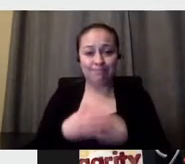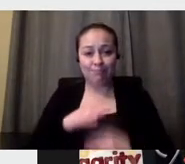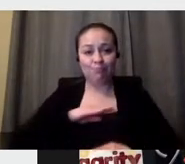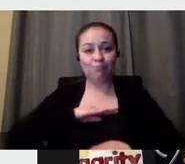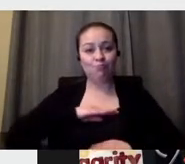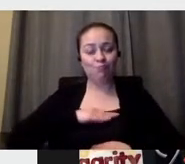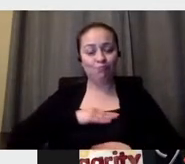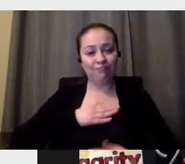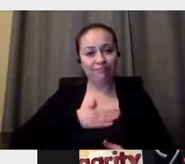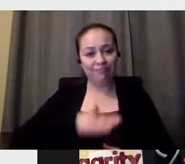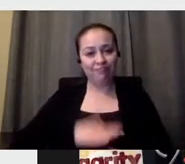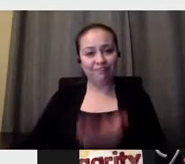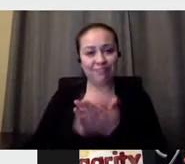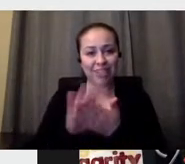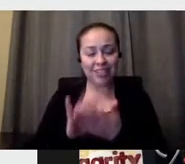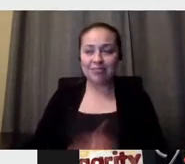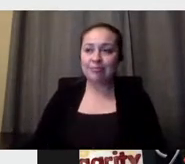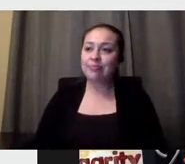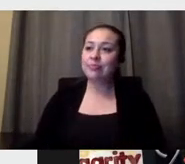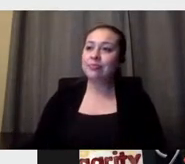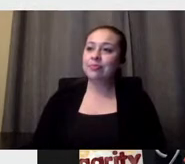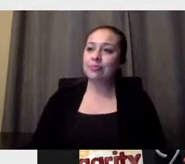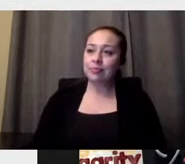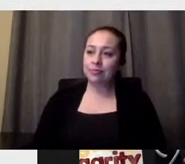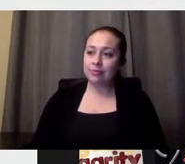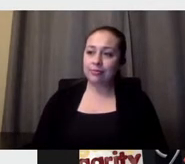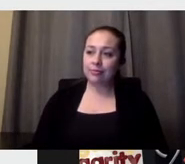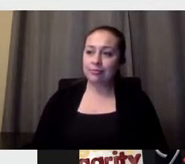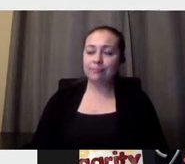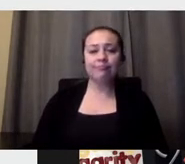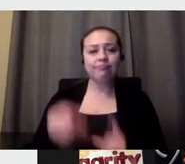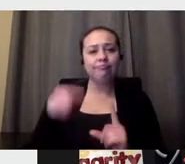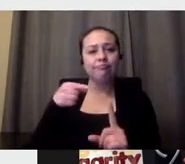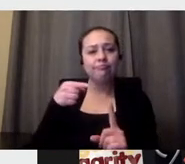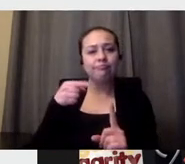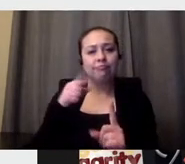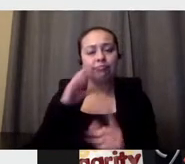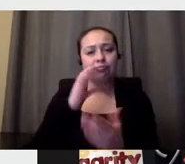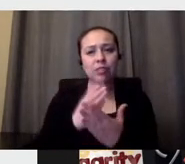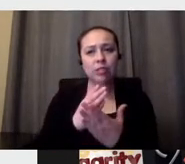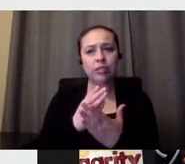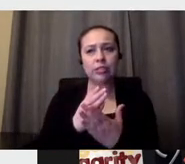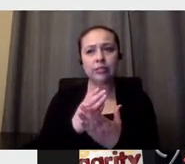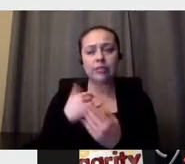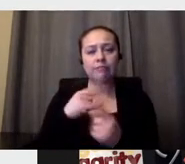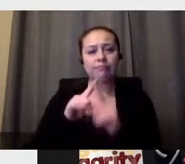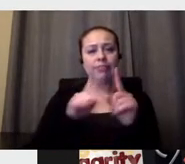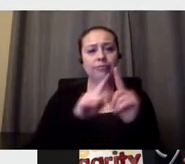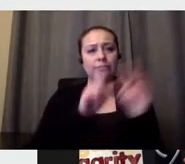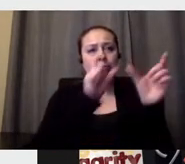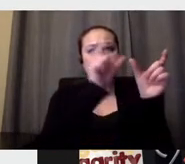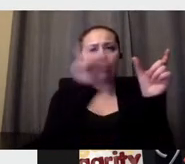Here we can see a teaser of what the posters